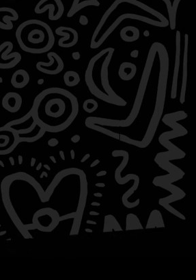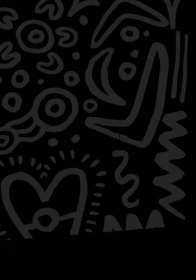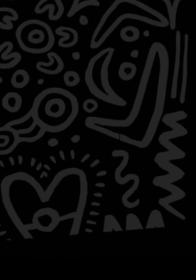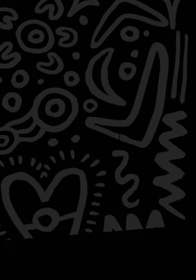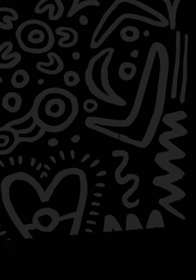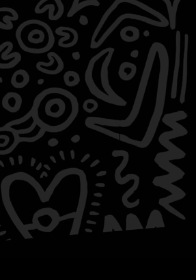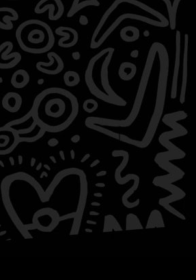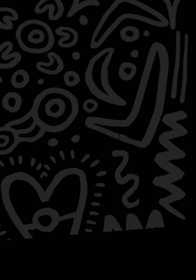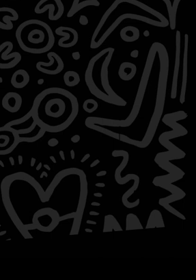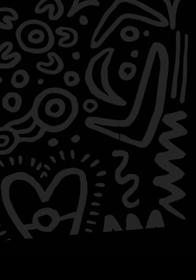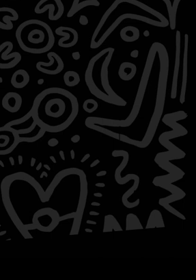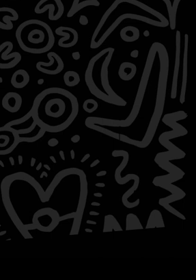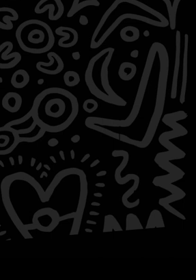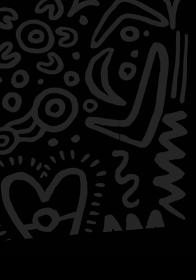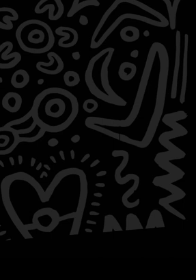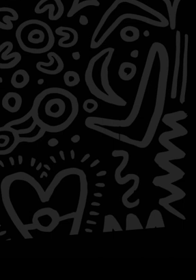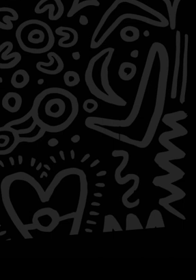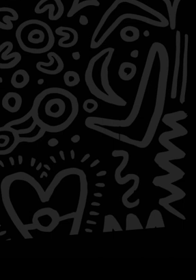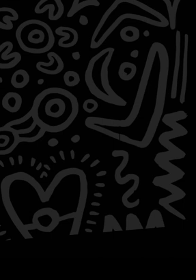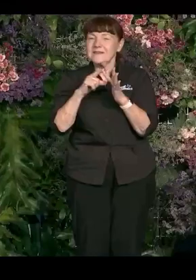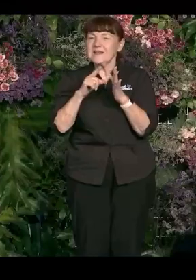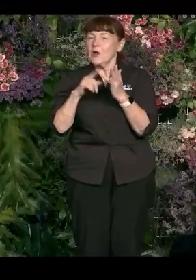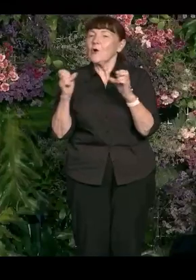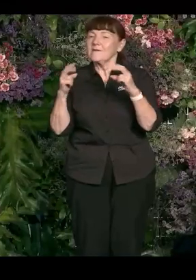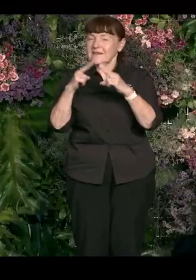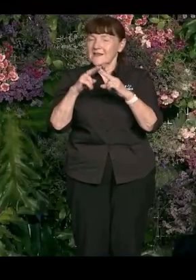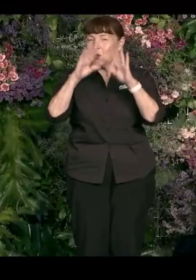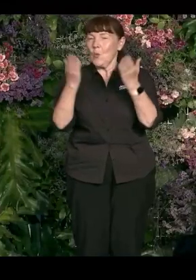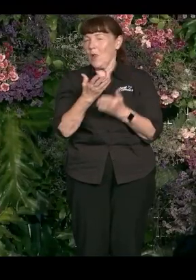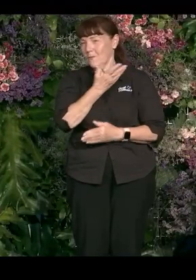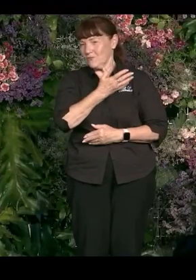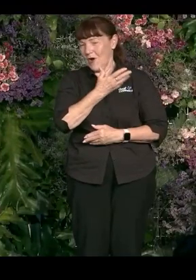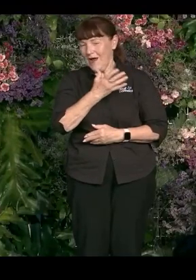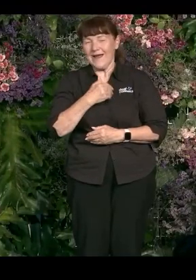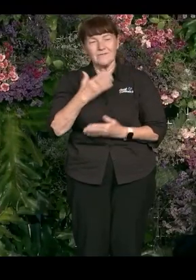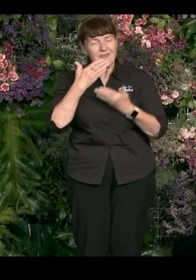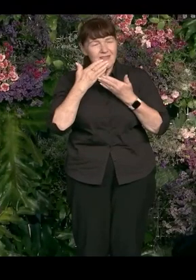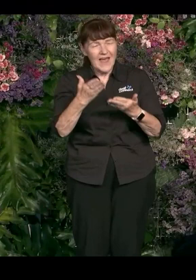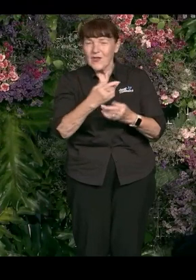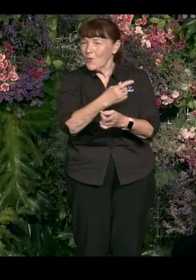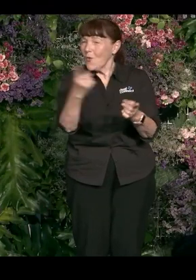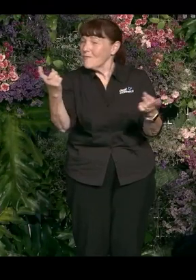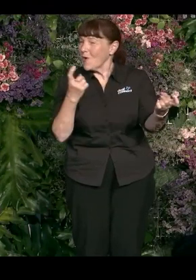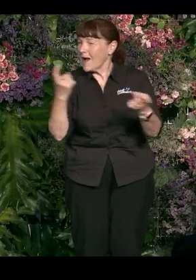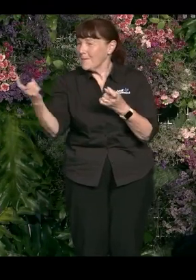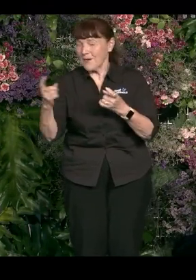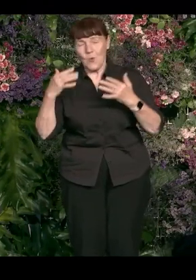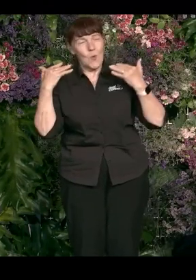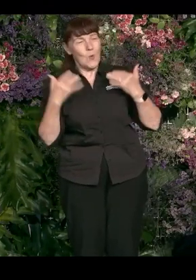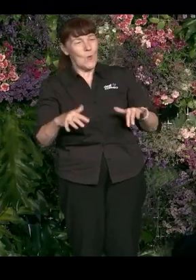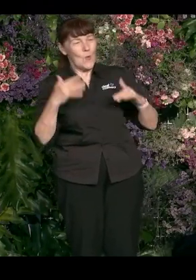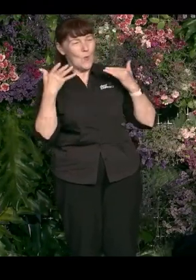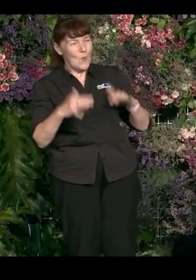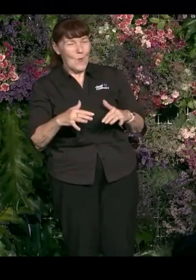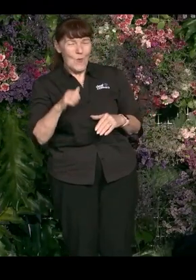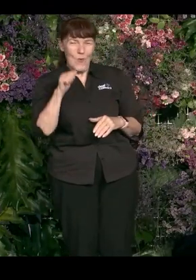Good afternoon to everyone. My name is Kate Wickett and I'm the CEO of Sydney World Pride and I'd like to thank you all for coming. It's been an incredible last